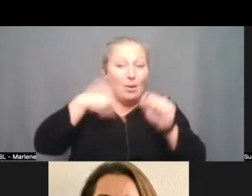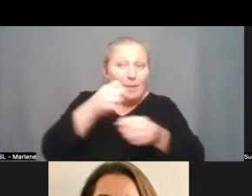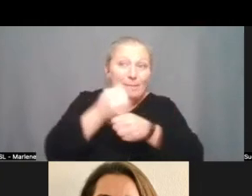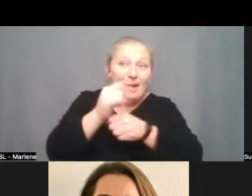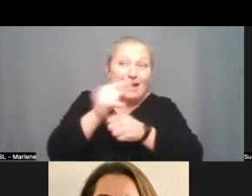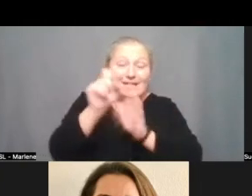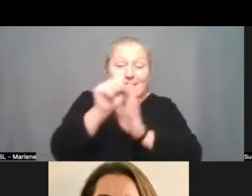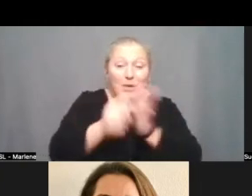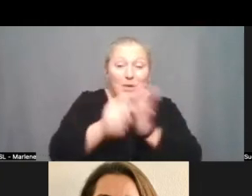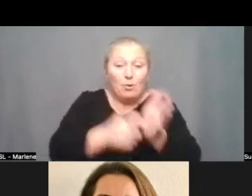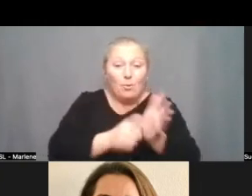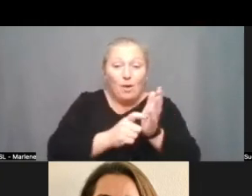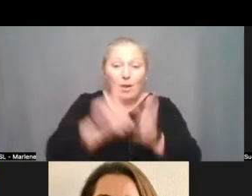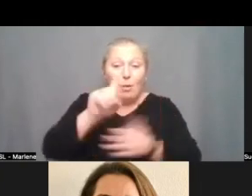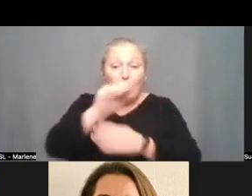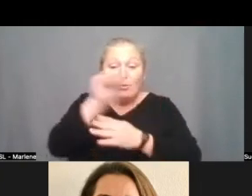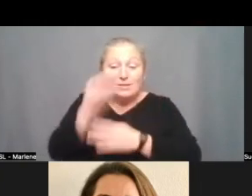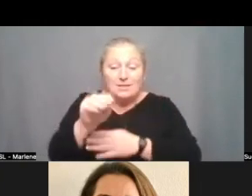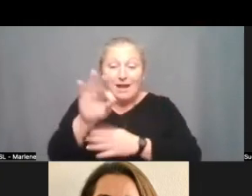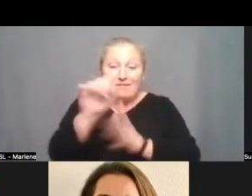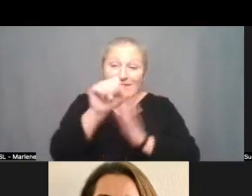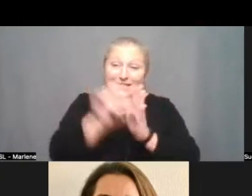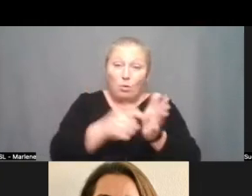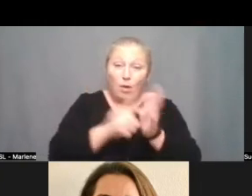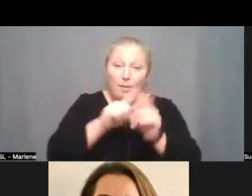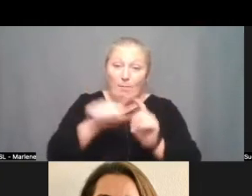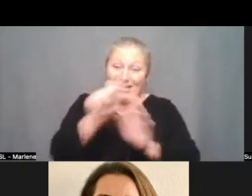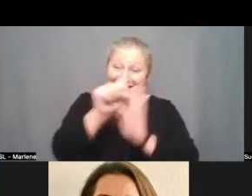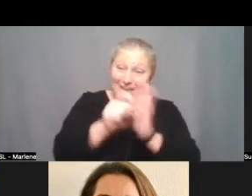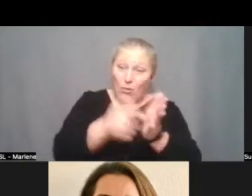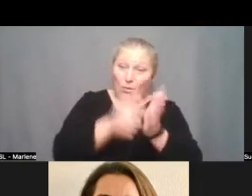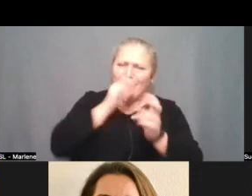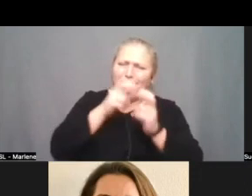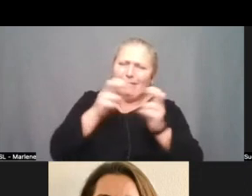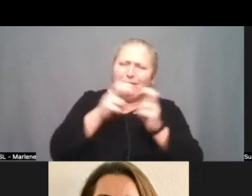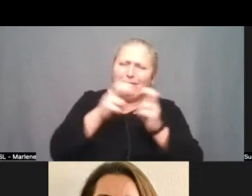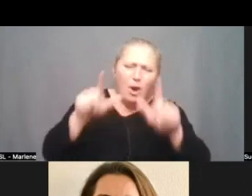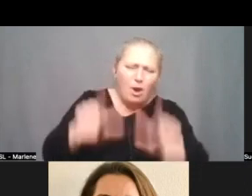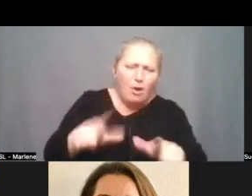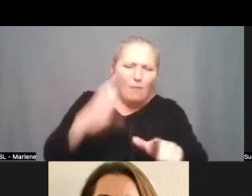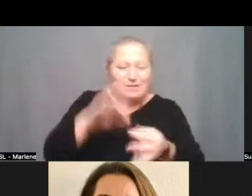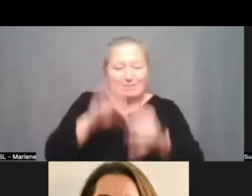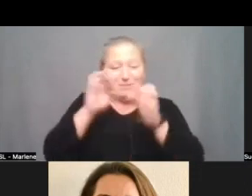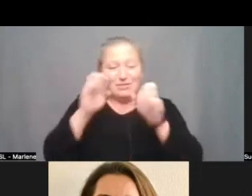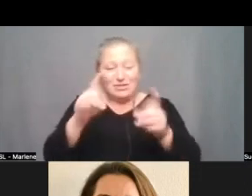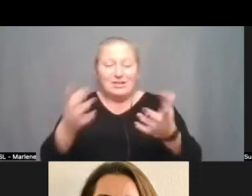one percent above the state requirements but the state requirements are really really really low for special education um you know